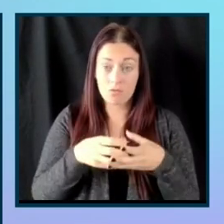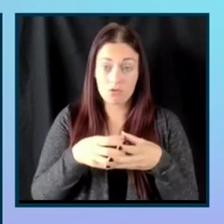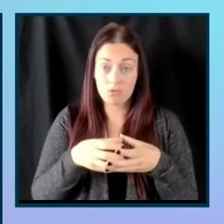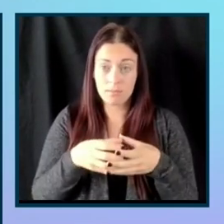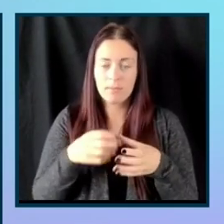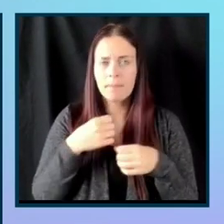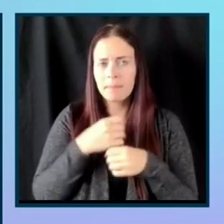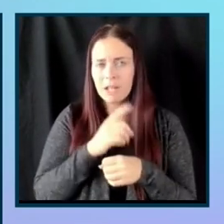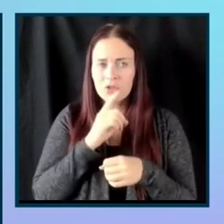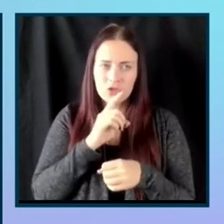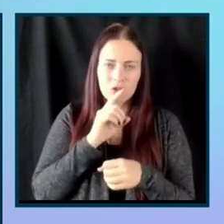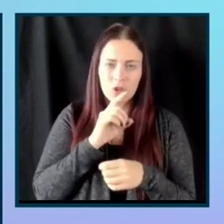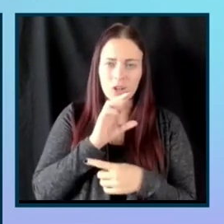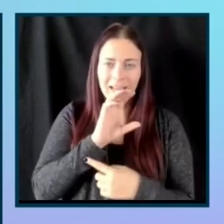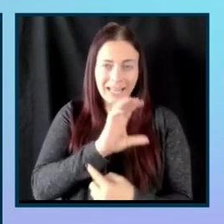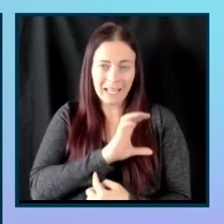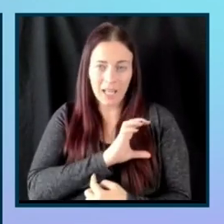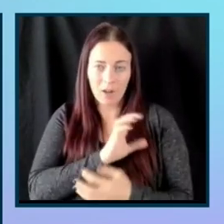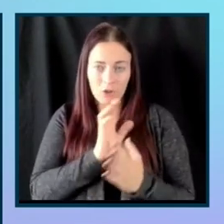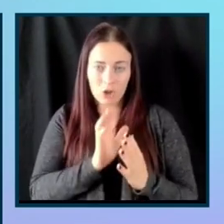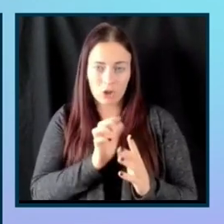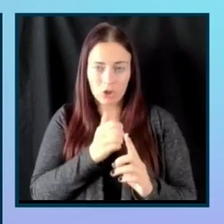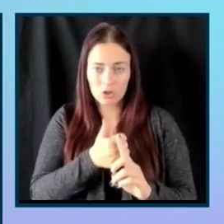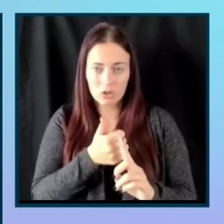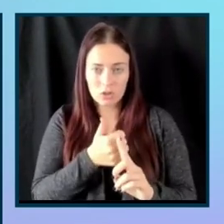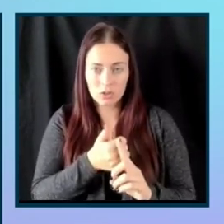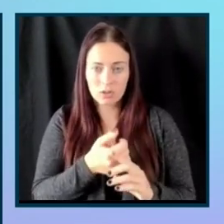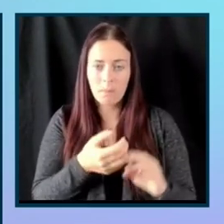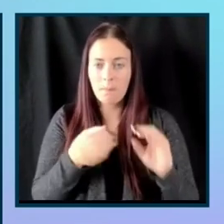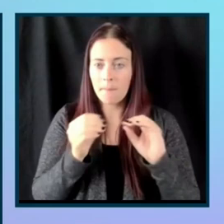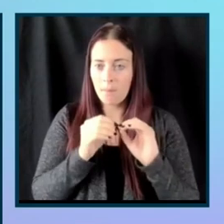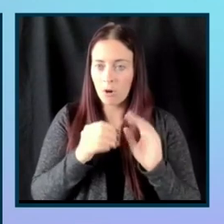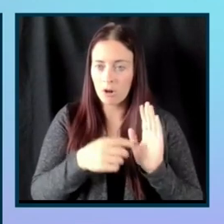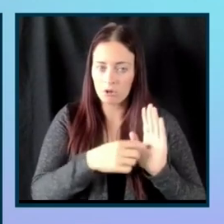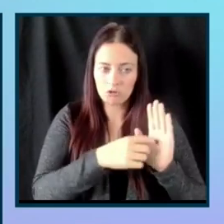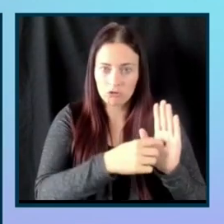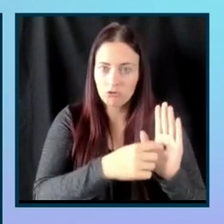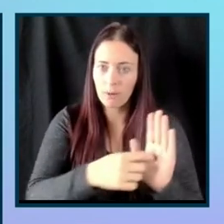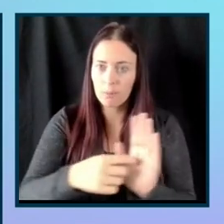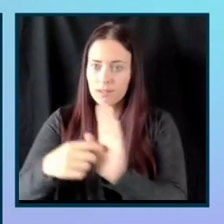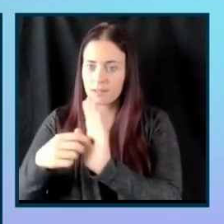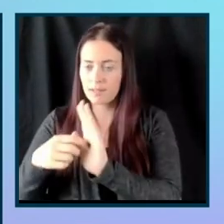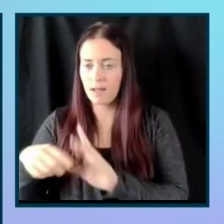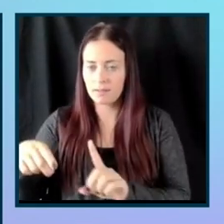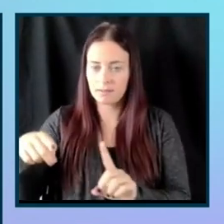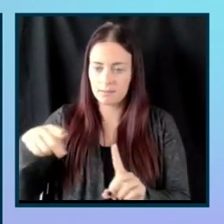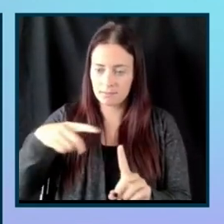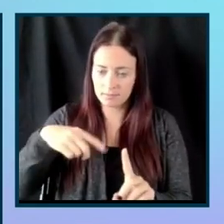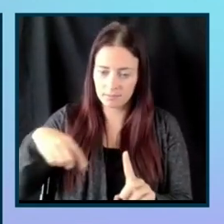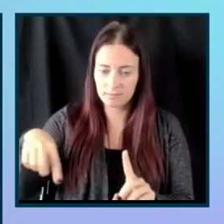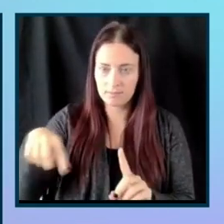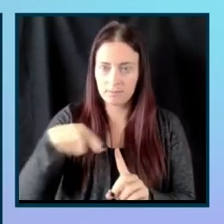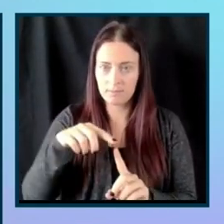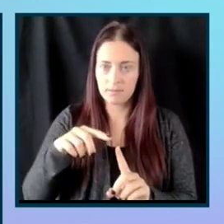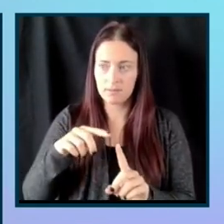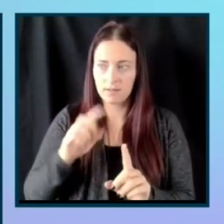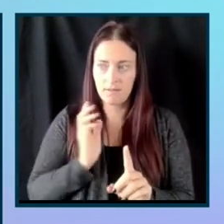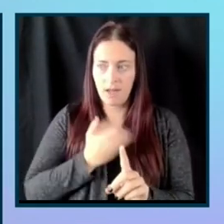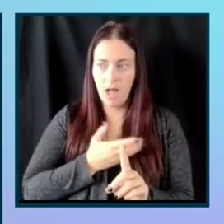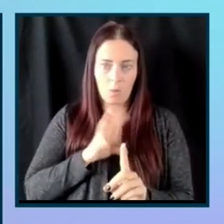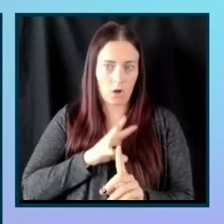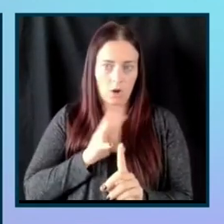characters are more representative of our culture,